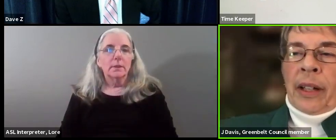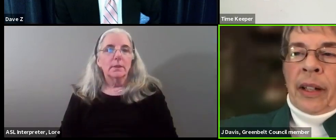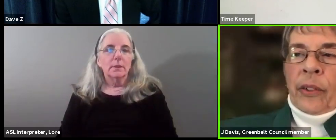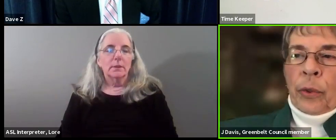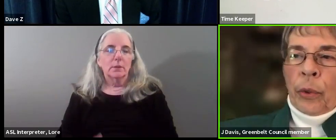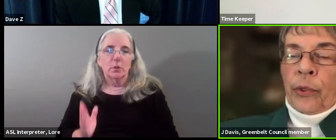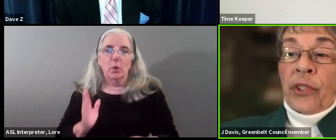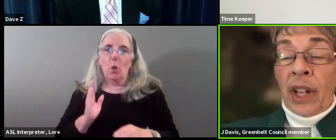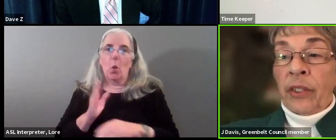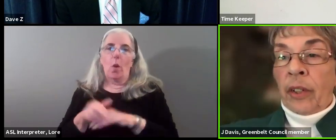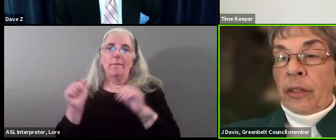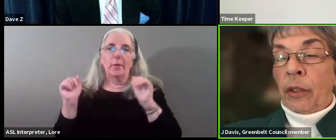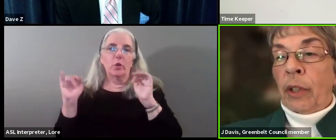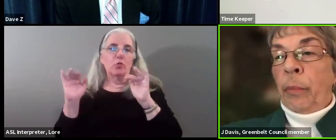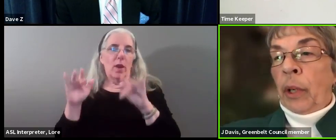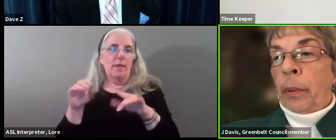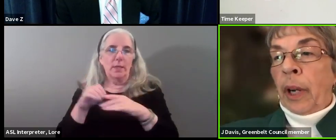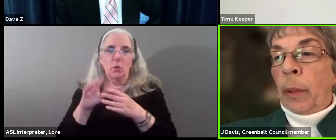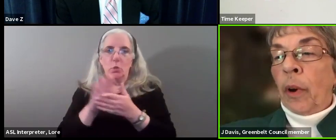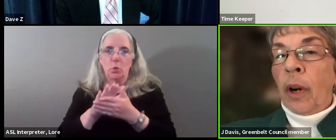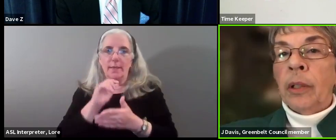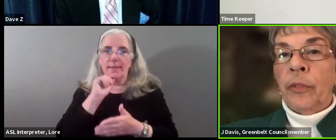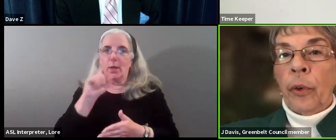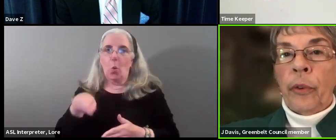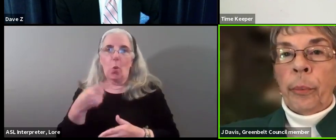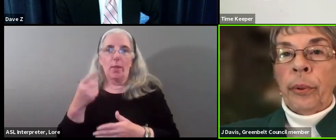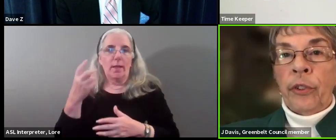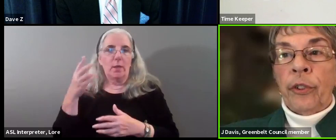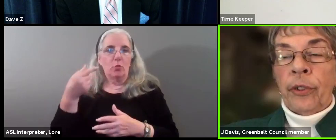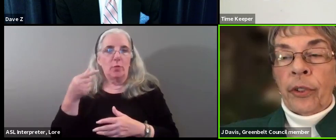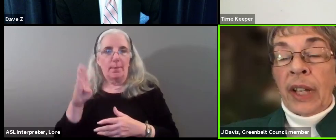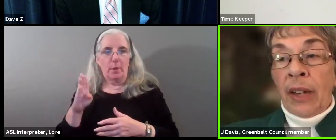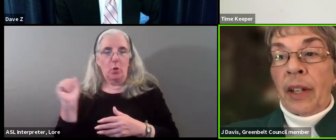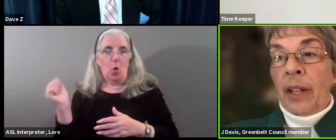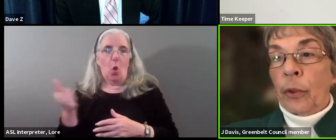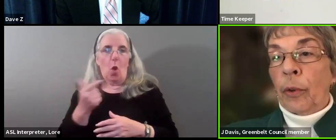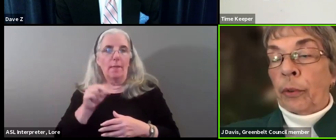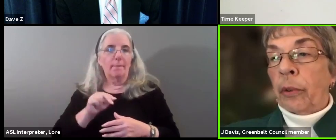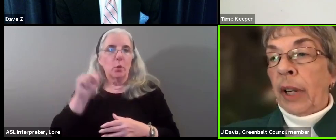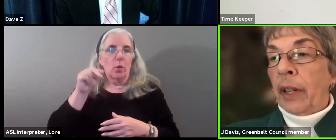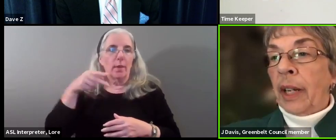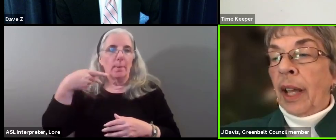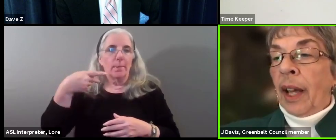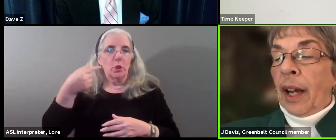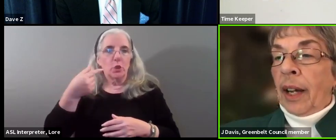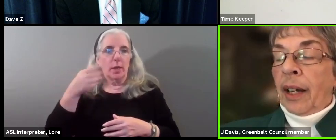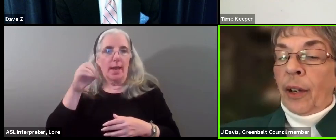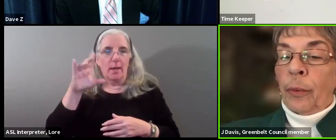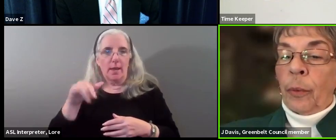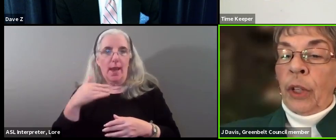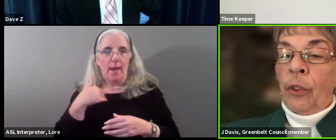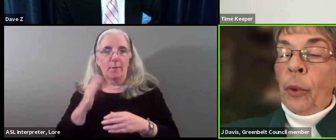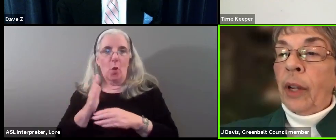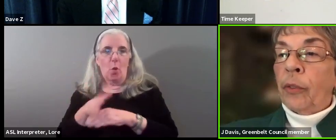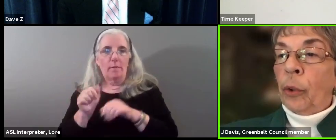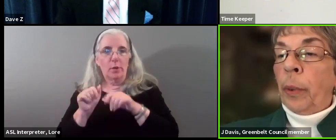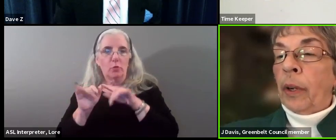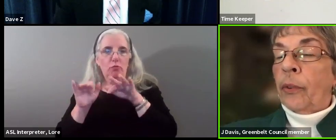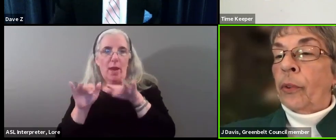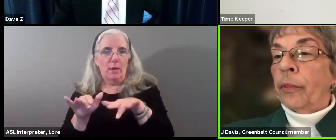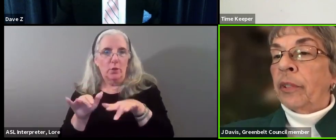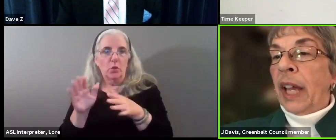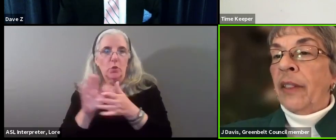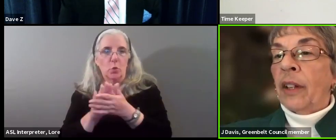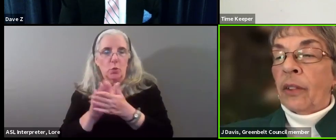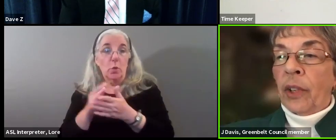Overcrowding in our schools is not just a Greenbelt problem. All of Northern Prince George's County has overcrowding. We do have two